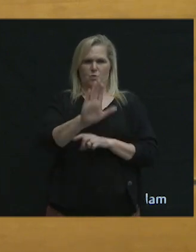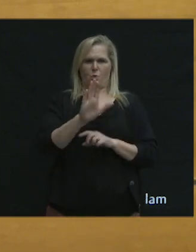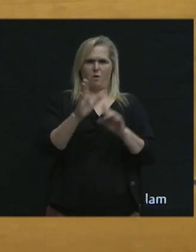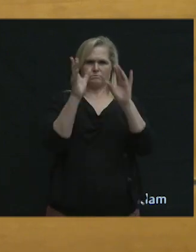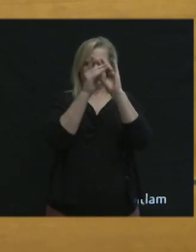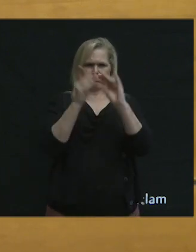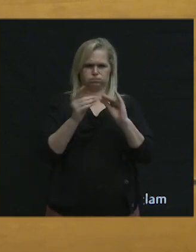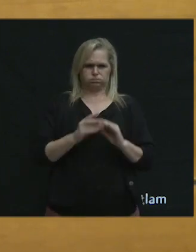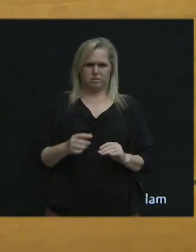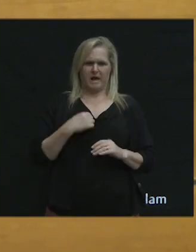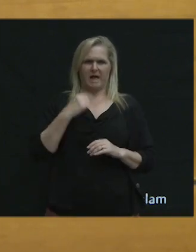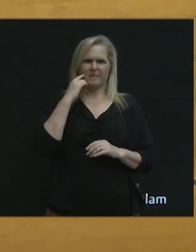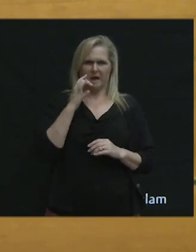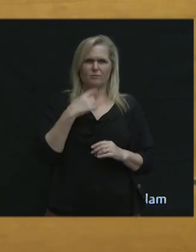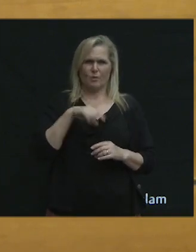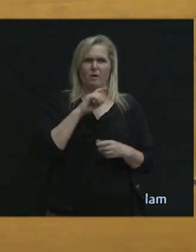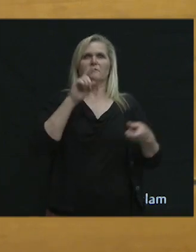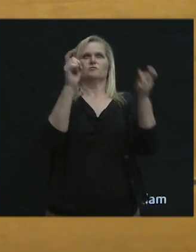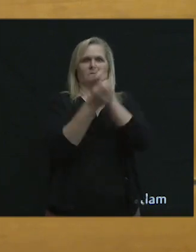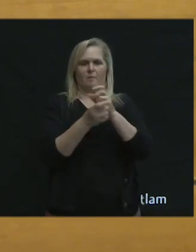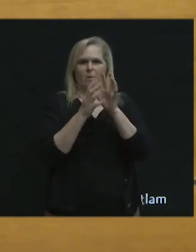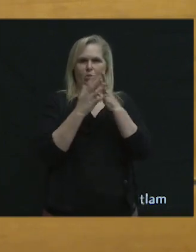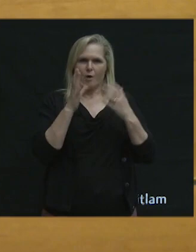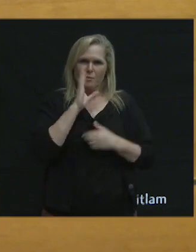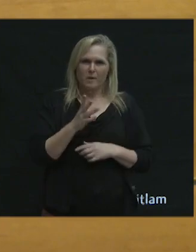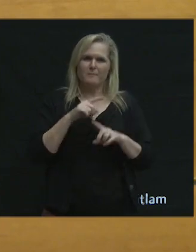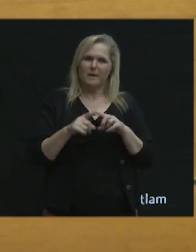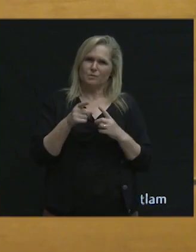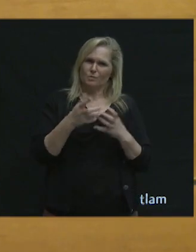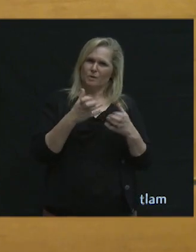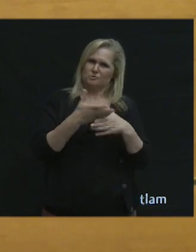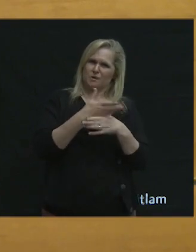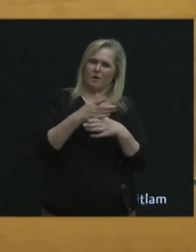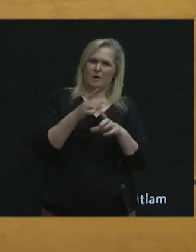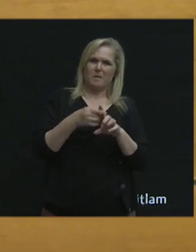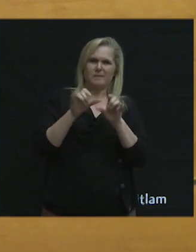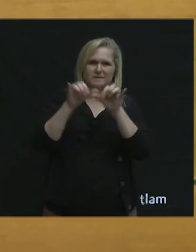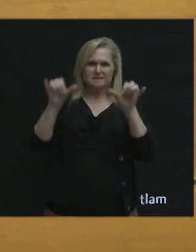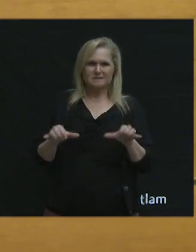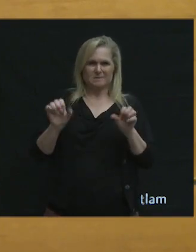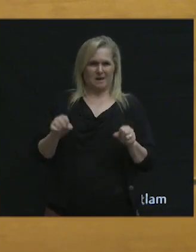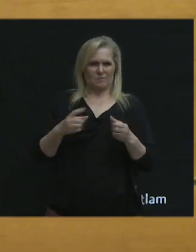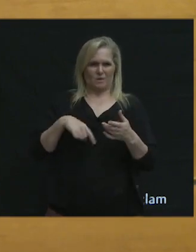in quite a few streets, and if anything you wanted to share kind of holistically at a systems level.